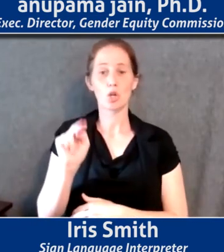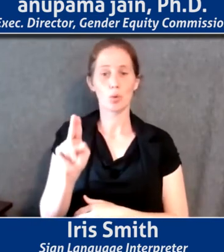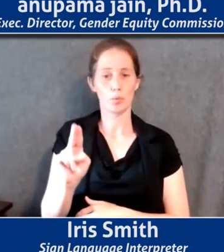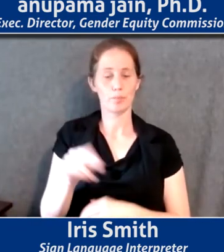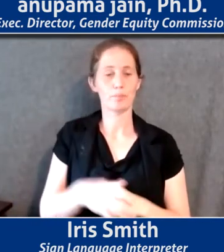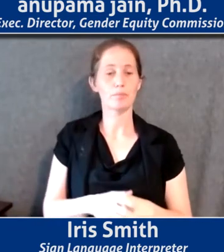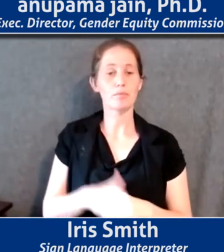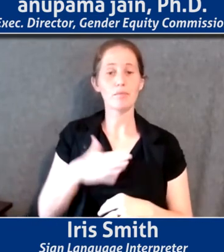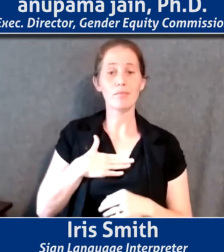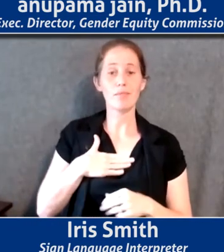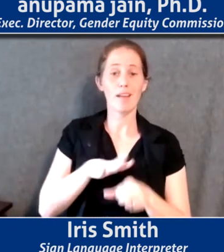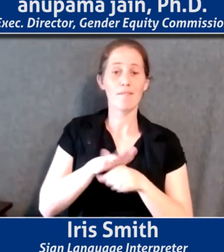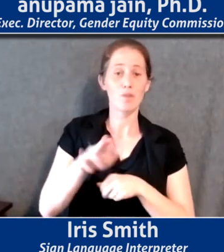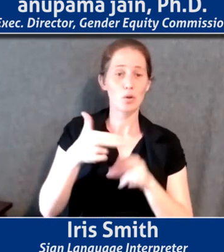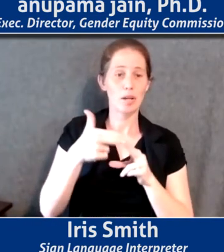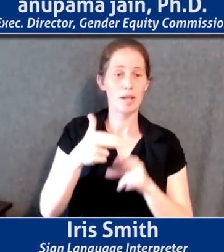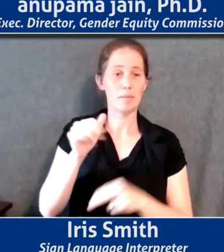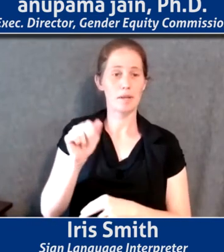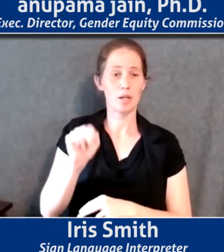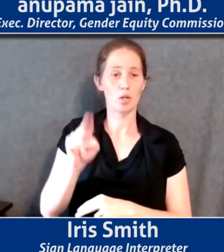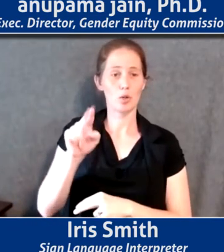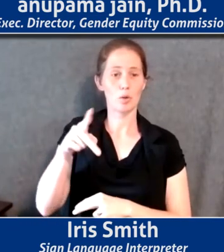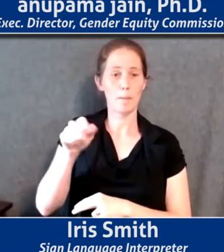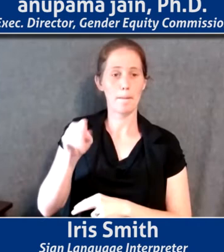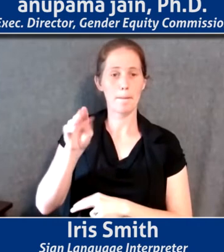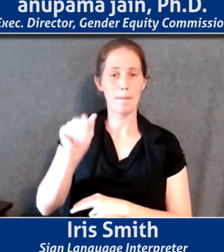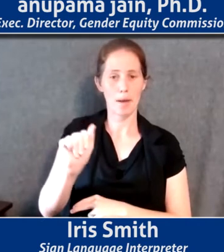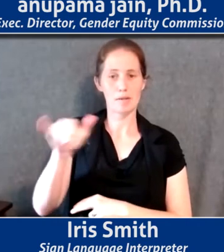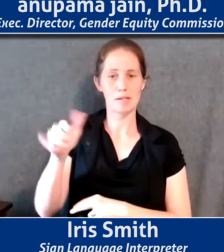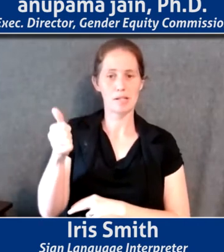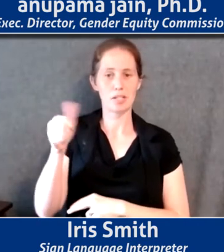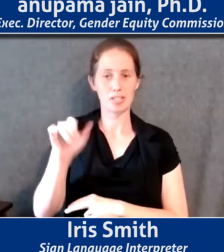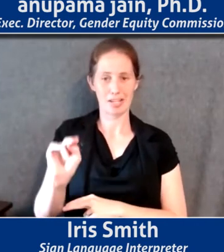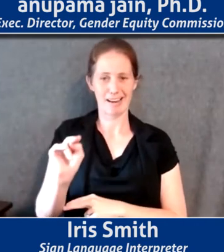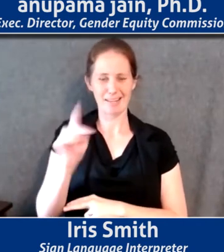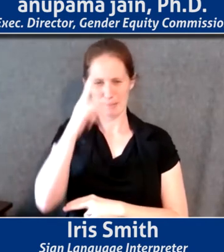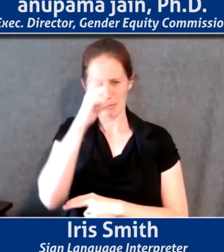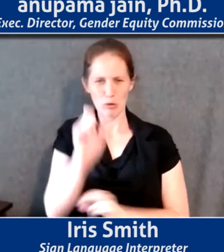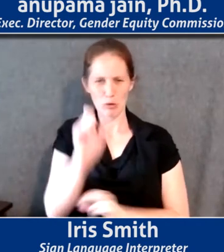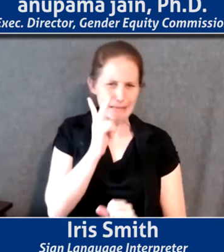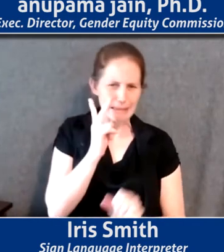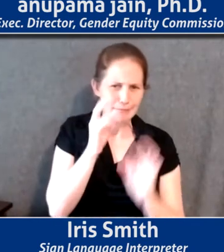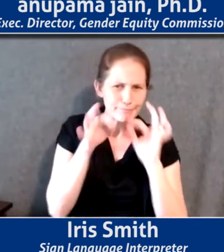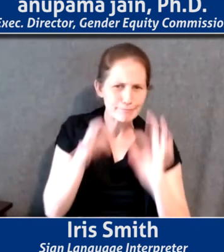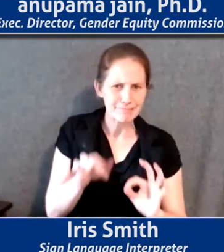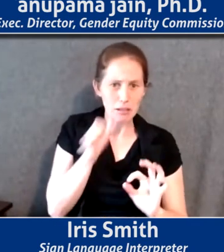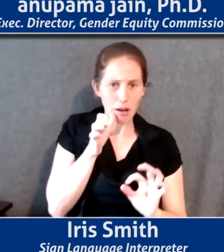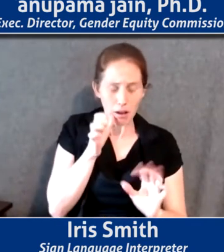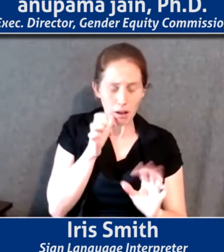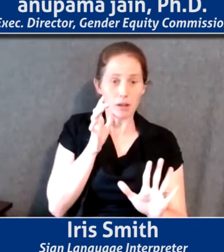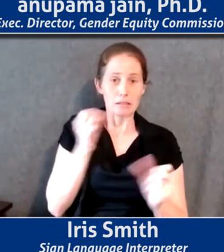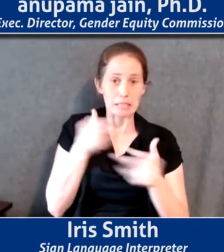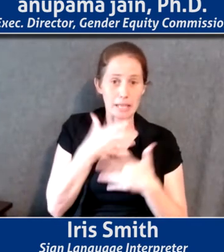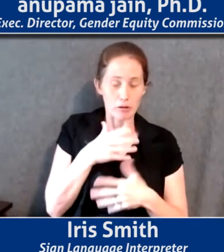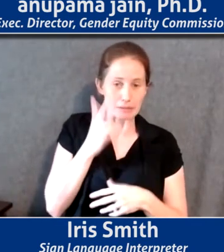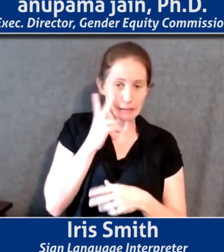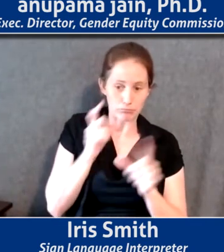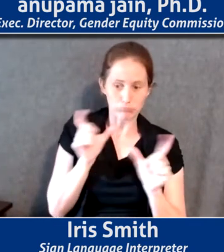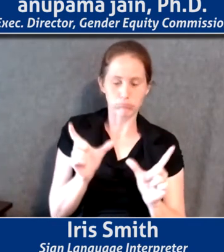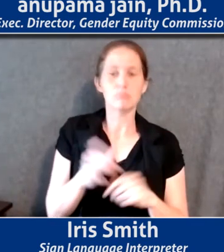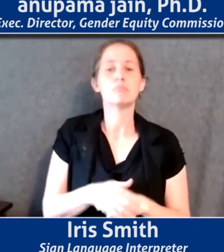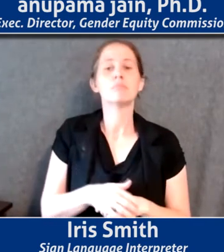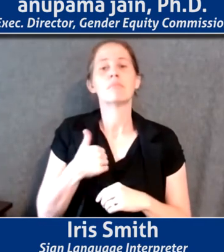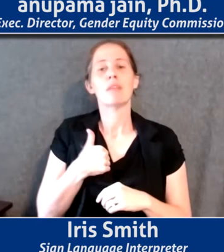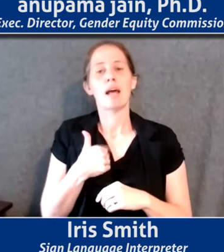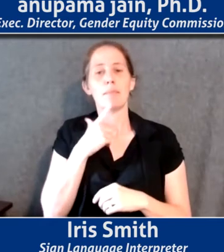My full name is Anupama Jan, which I mentioned just because if people see it, they don't get intimidated. And I'm the executive director for